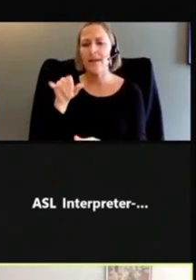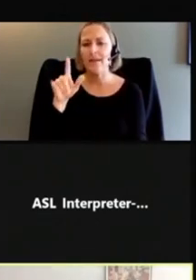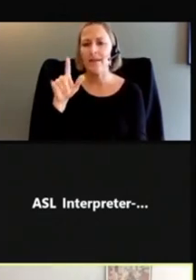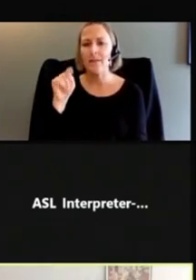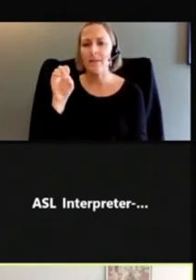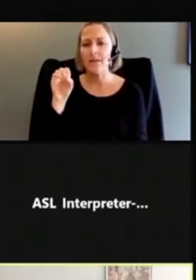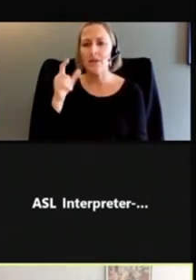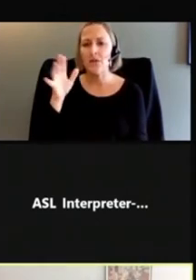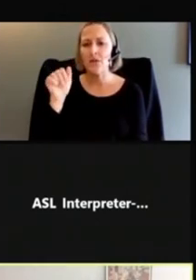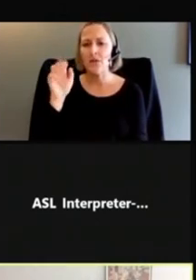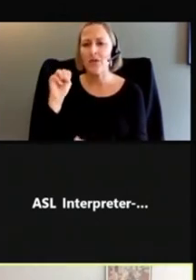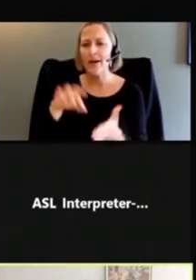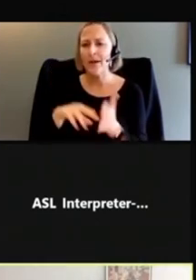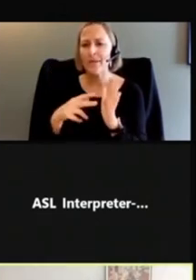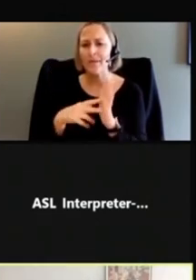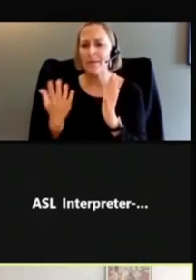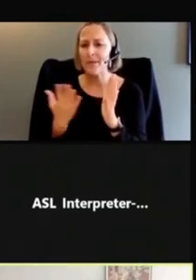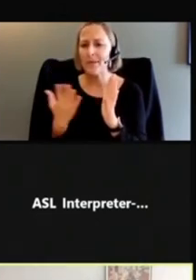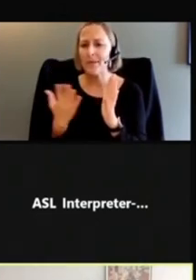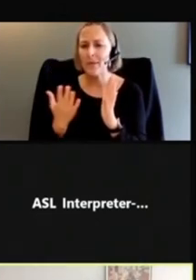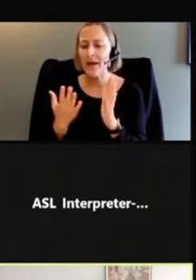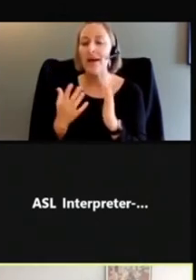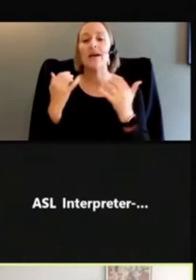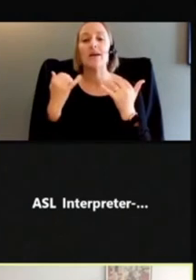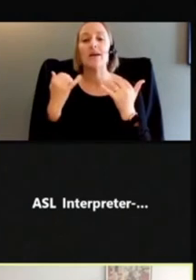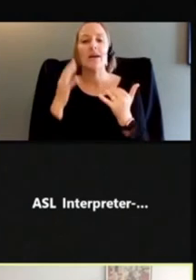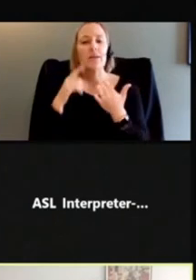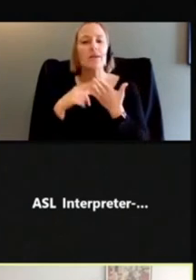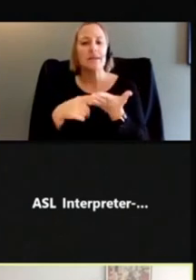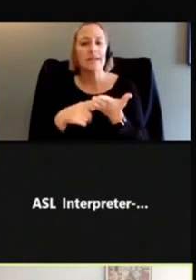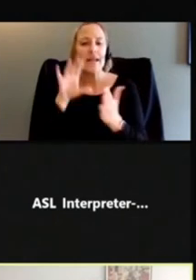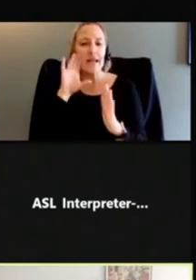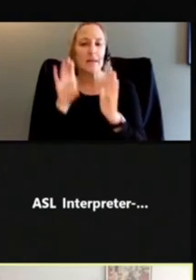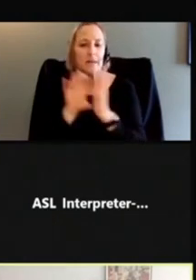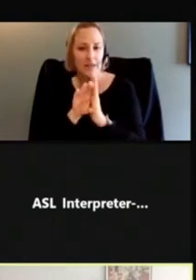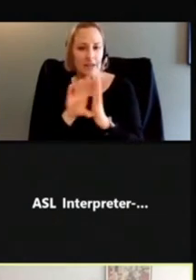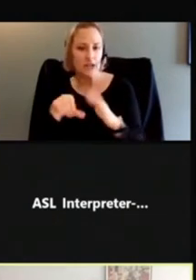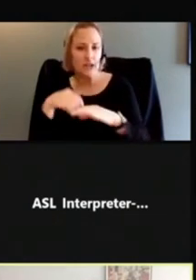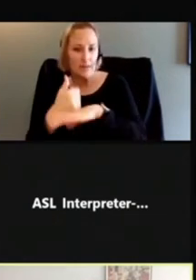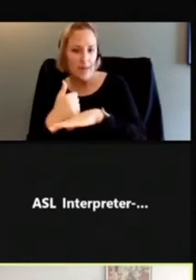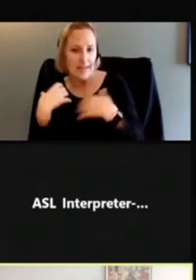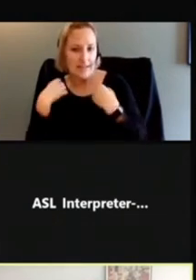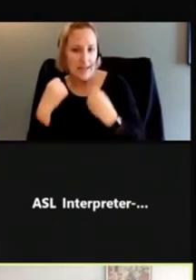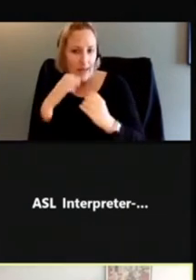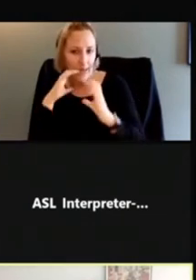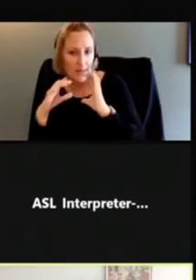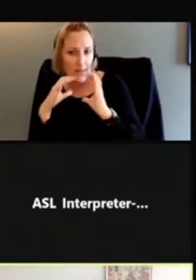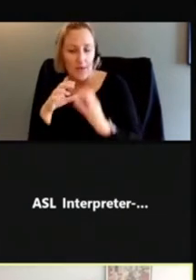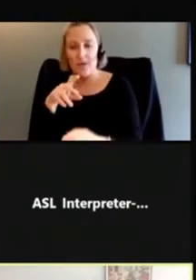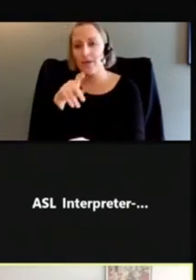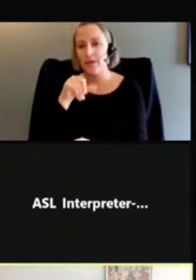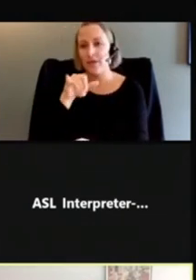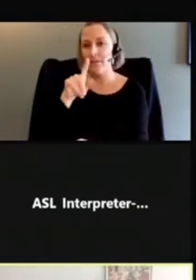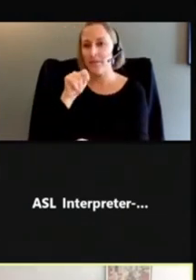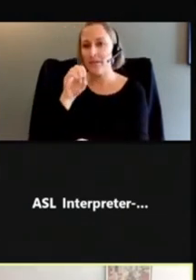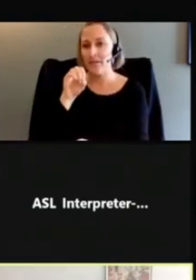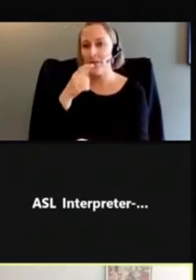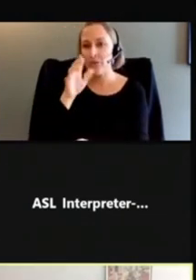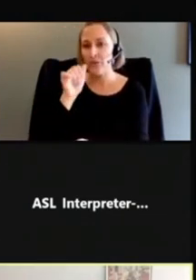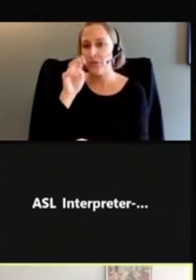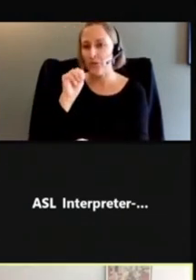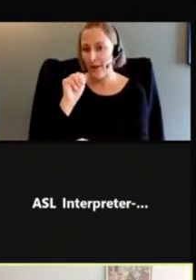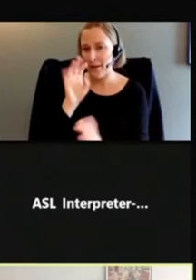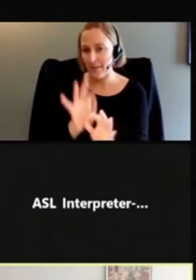So today we're going to be talking about image-based health communication, and pictograms are a core component of that. A pictogram